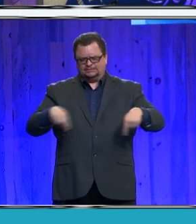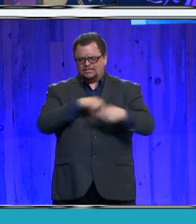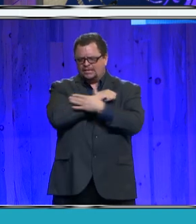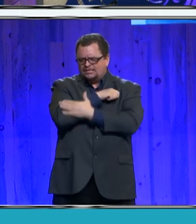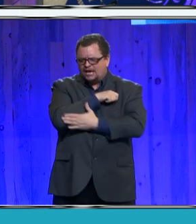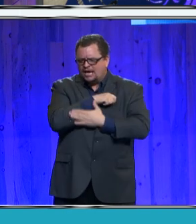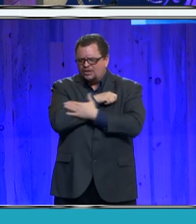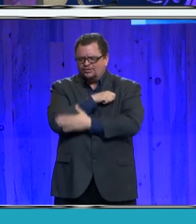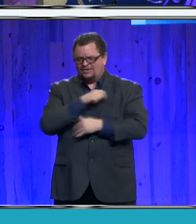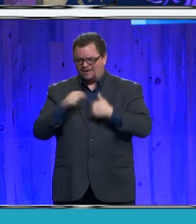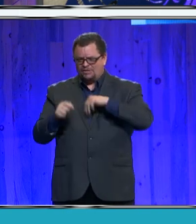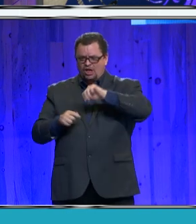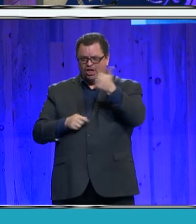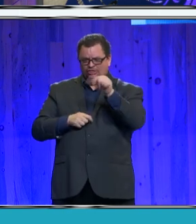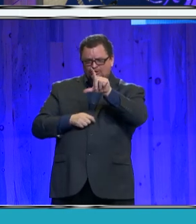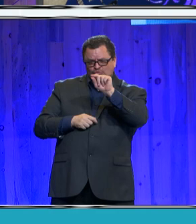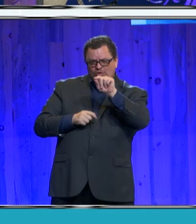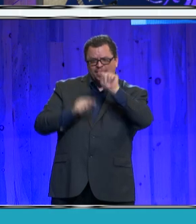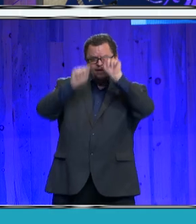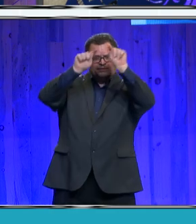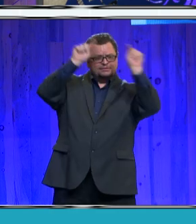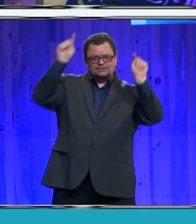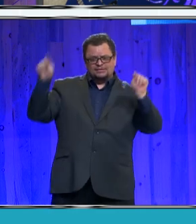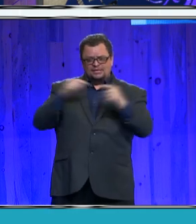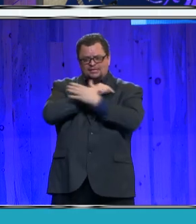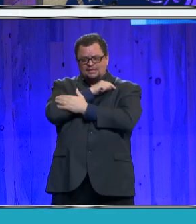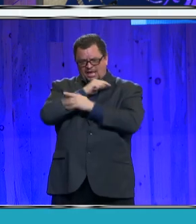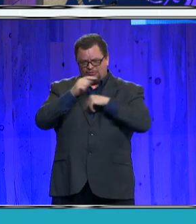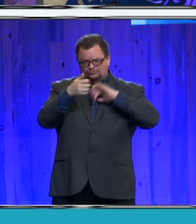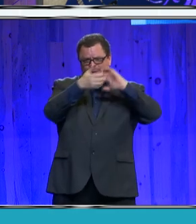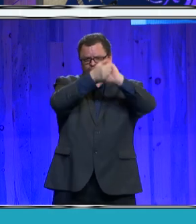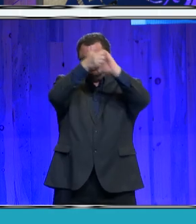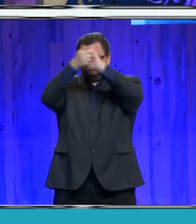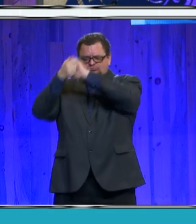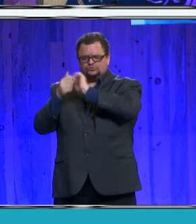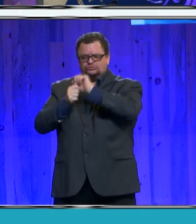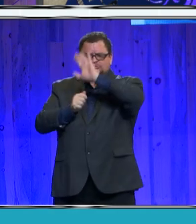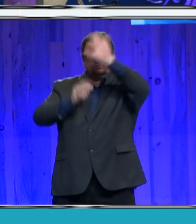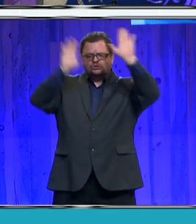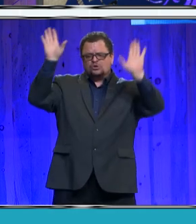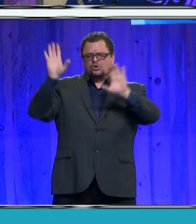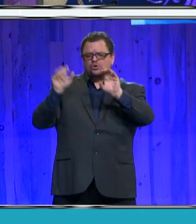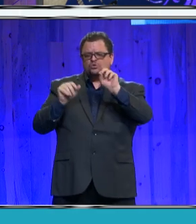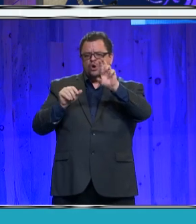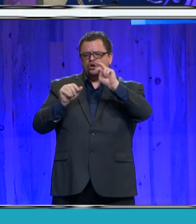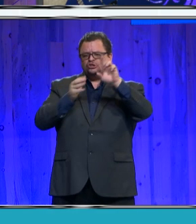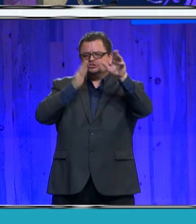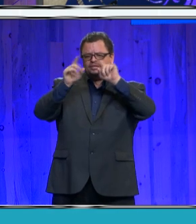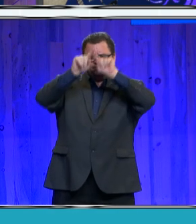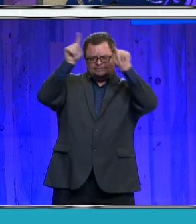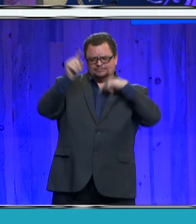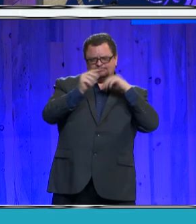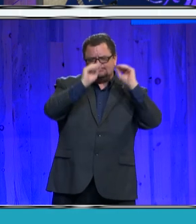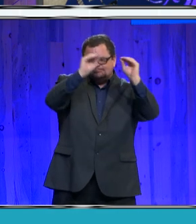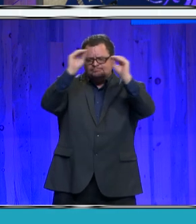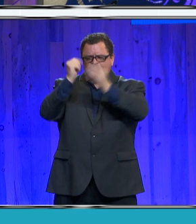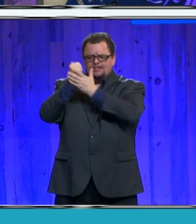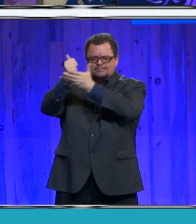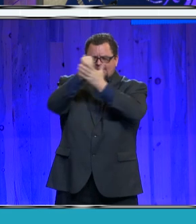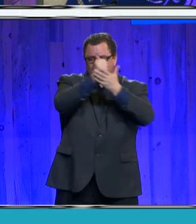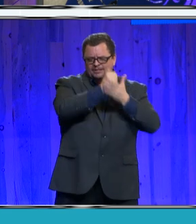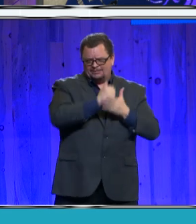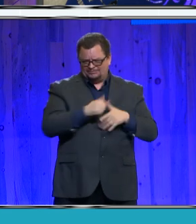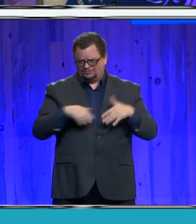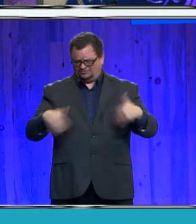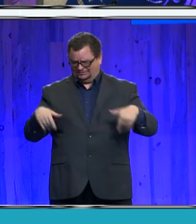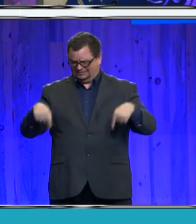supports with coroner services throughout the state. Now we have so many more outstanding county offices and